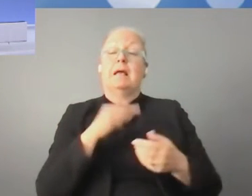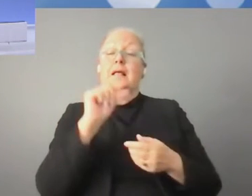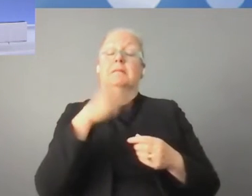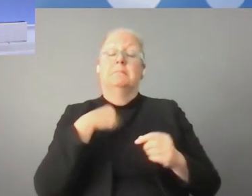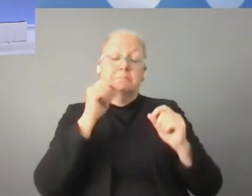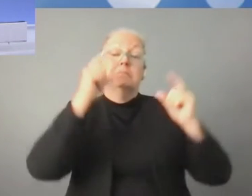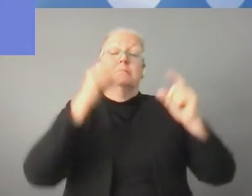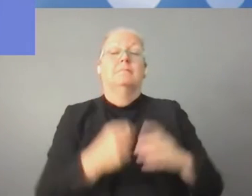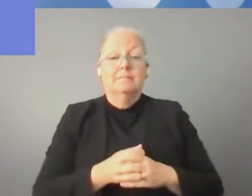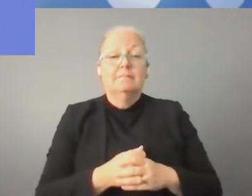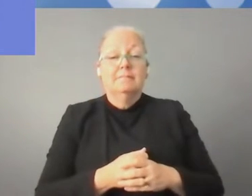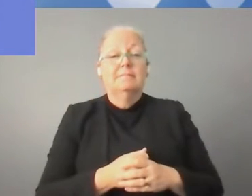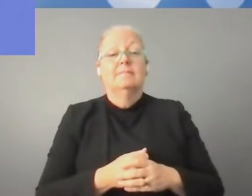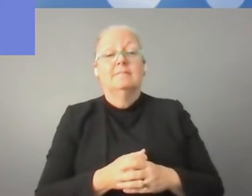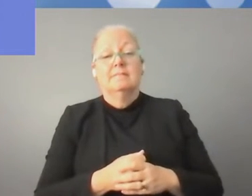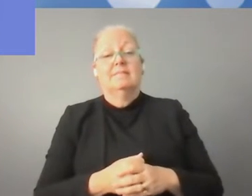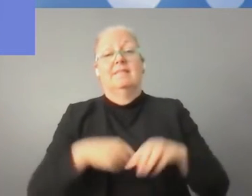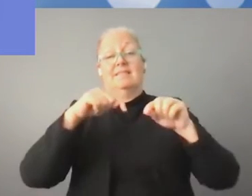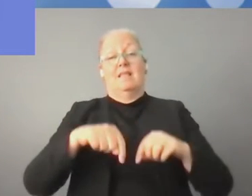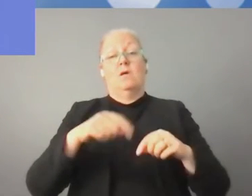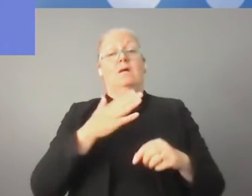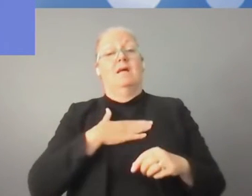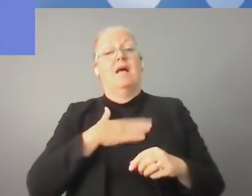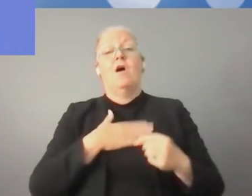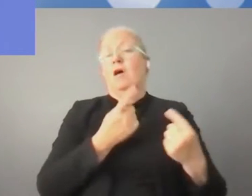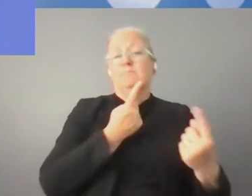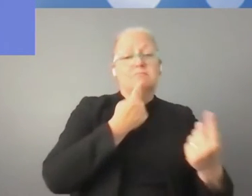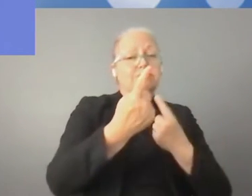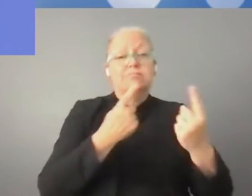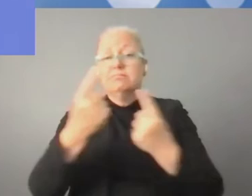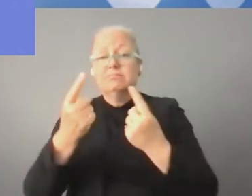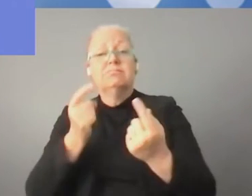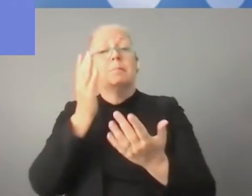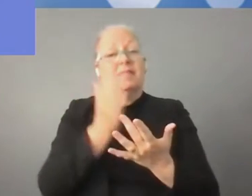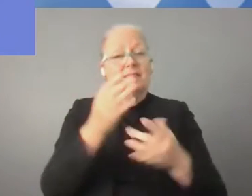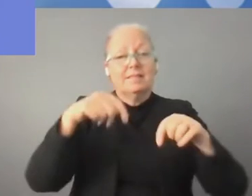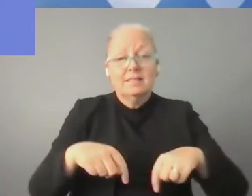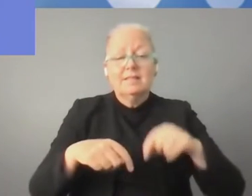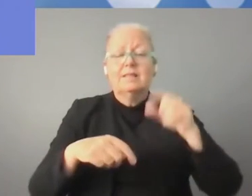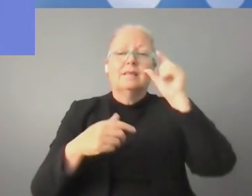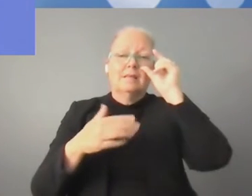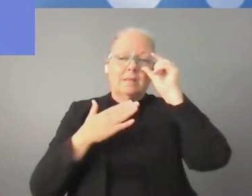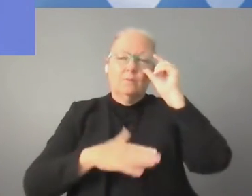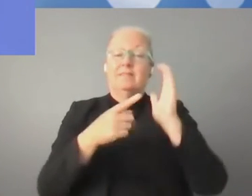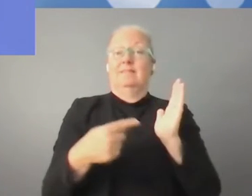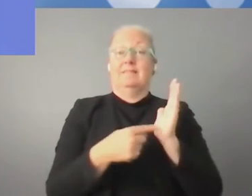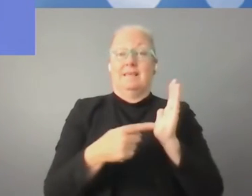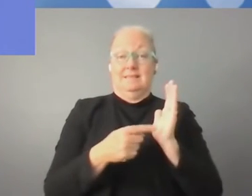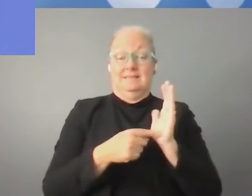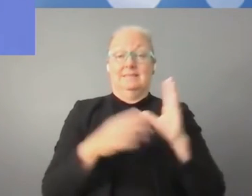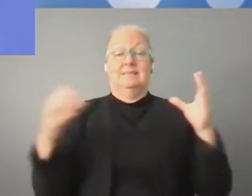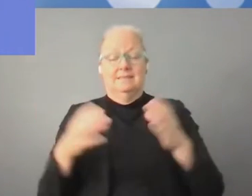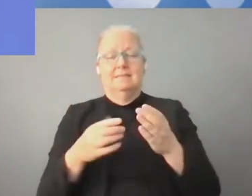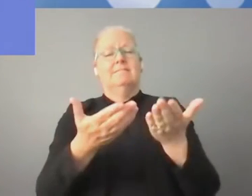it's a great moment because we are in the middle of our discussion. I would like now our technical team to provide us with a